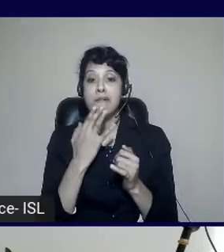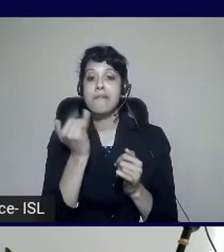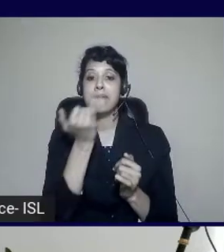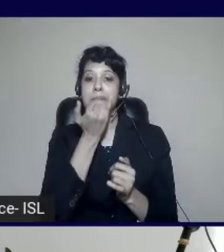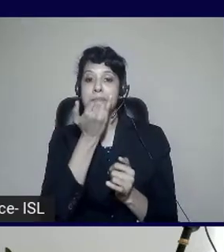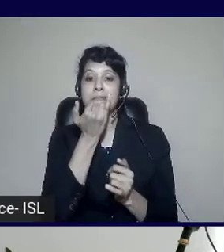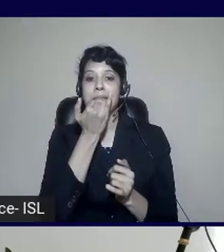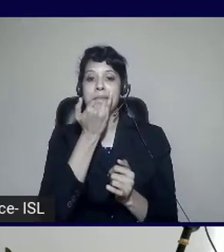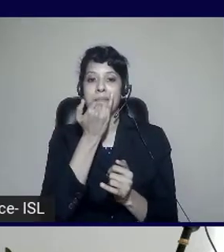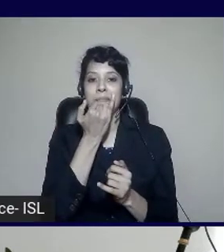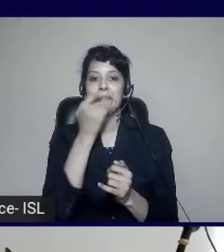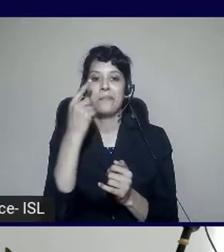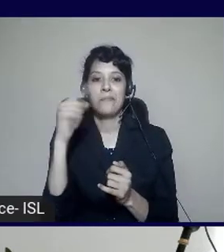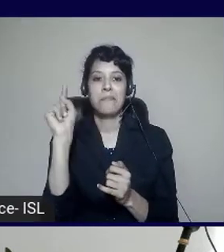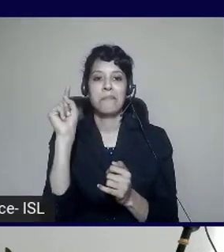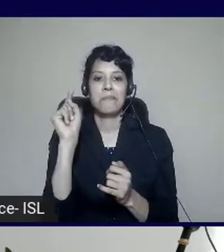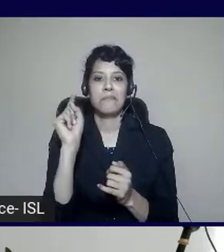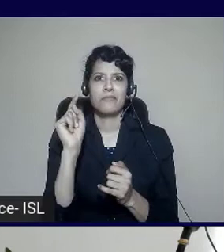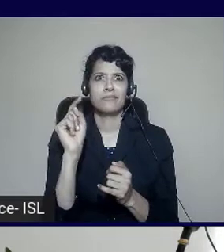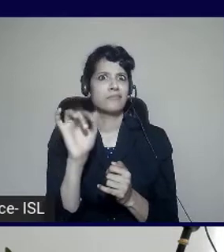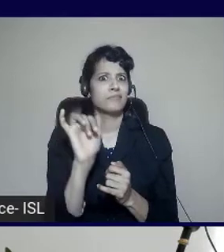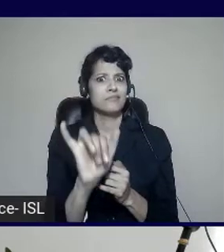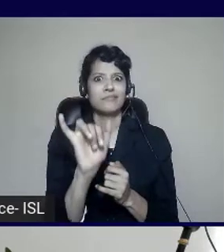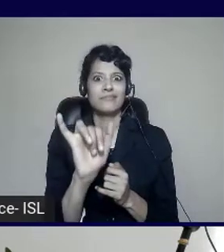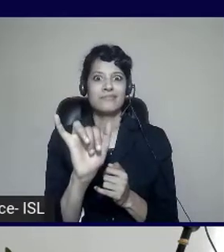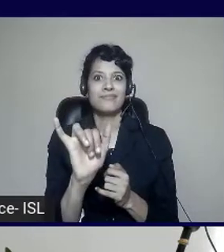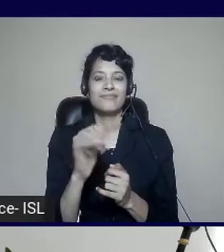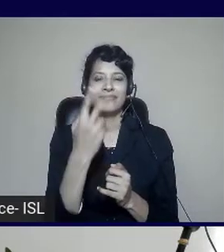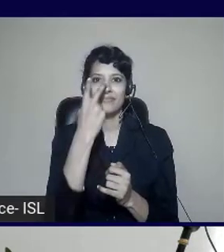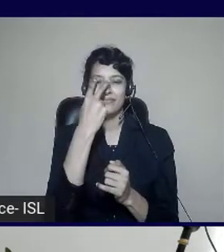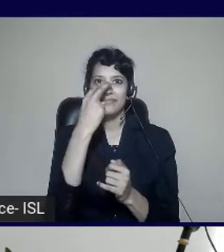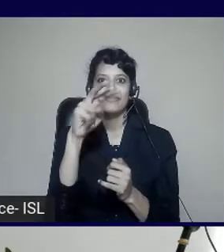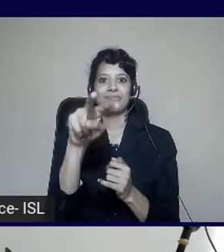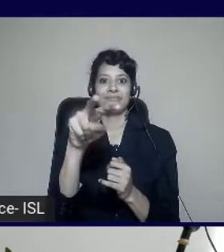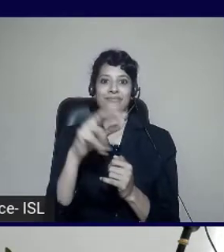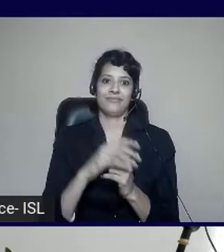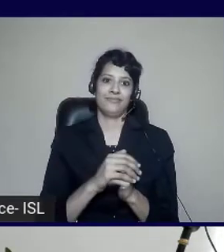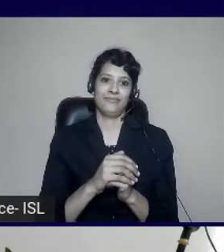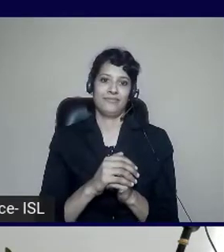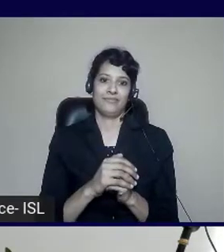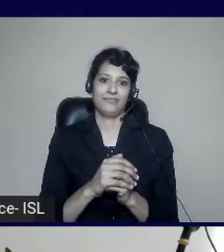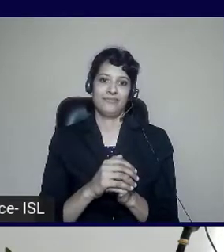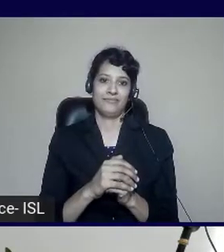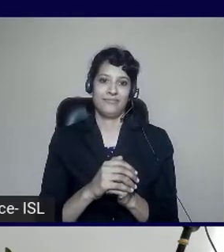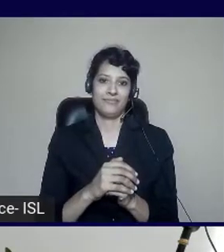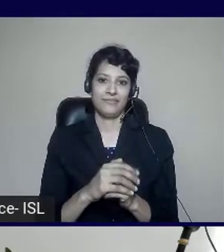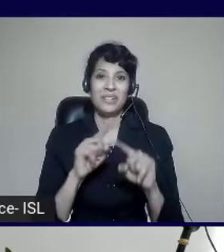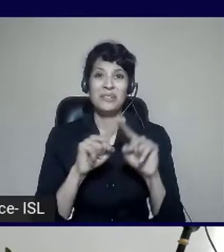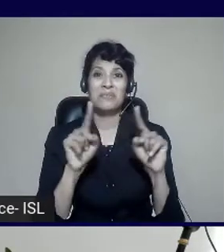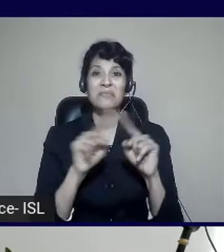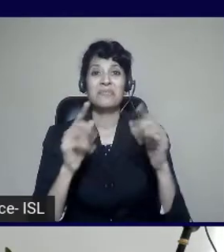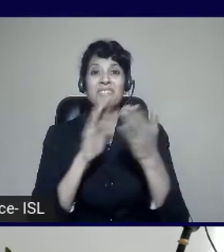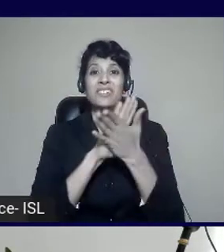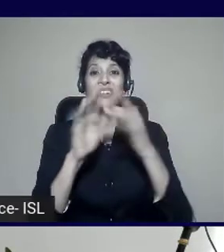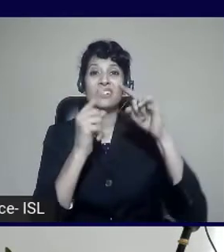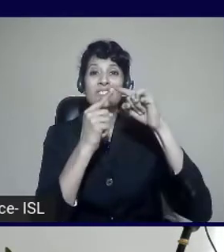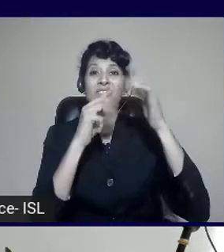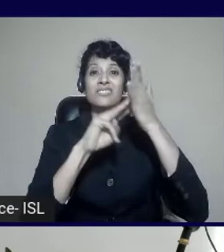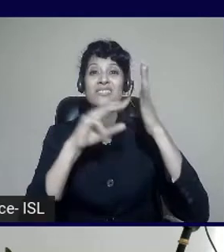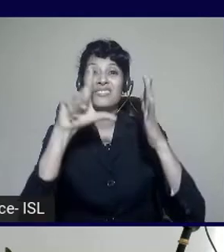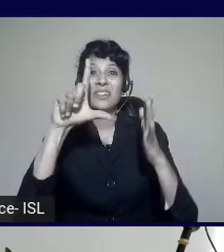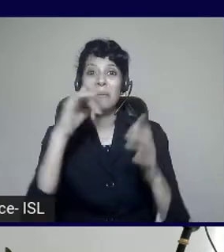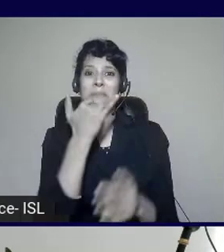So. That's great for visual. But what happens if I want to see those horrible HTML issues. That they did there. So I've got the